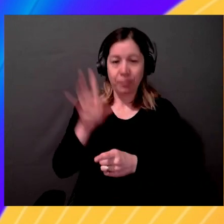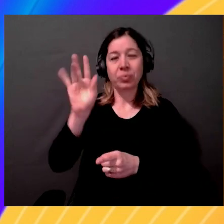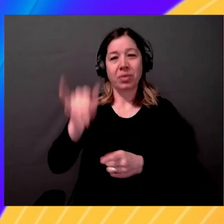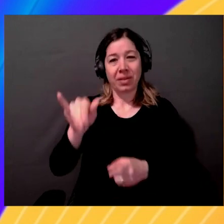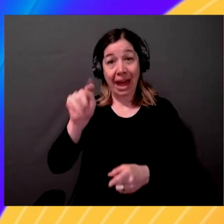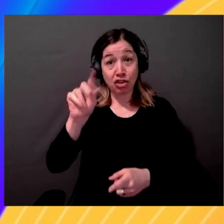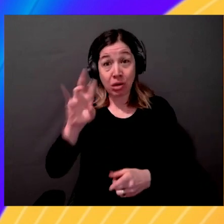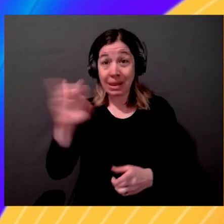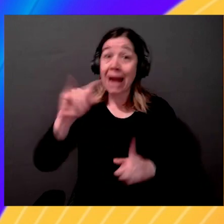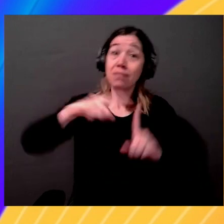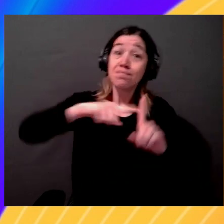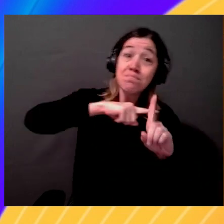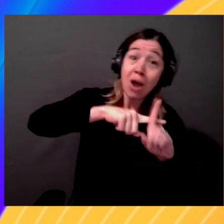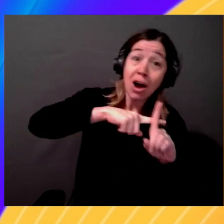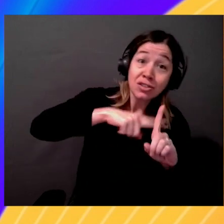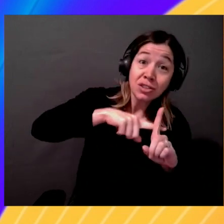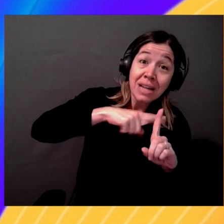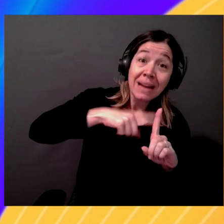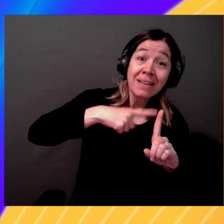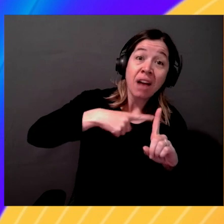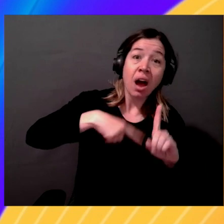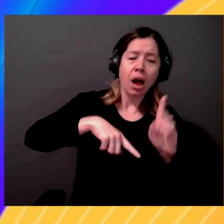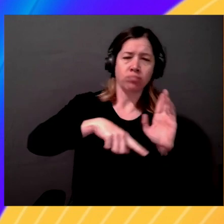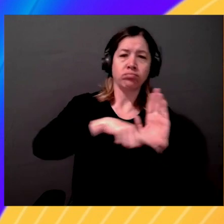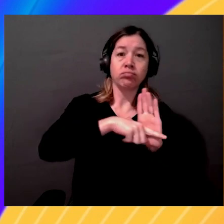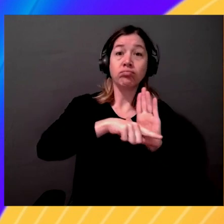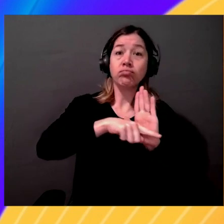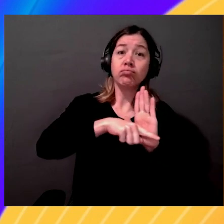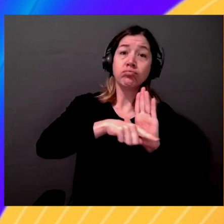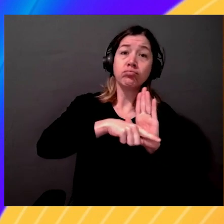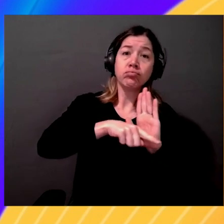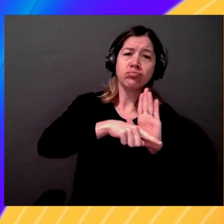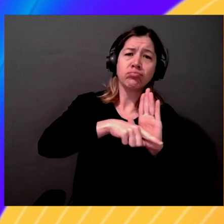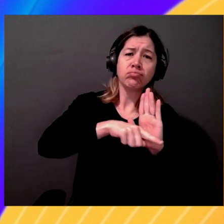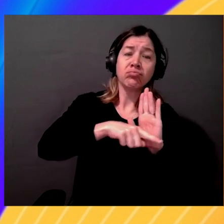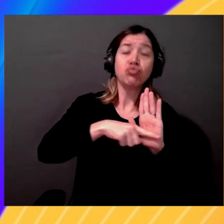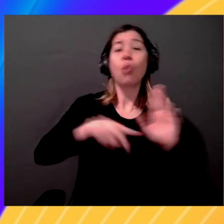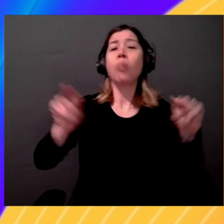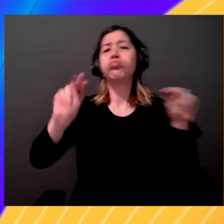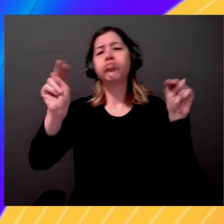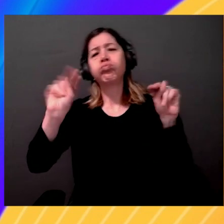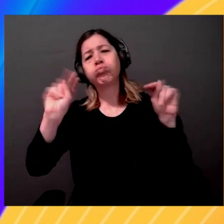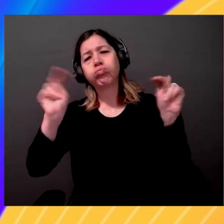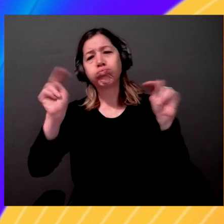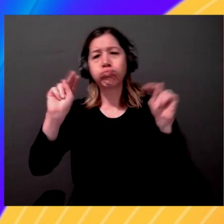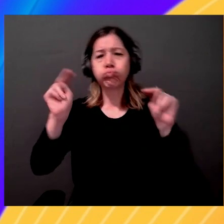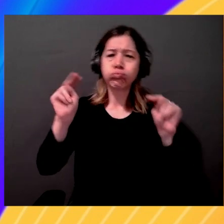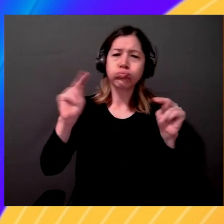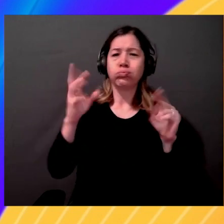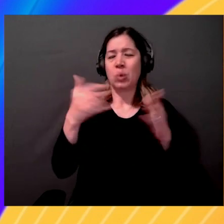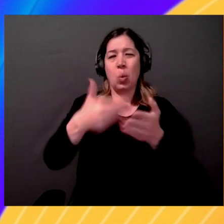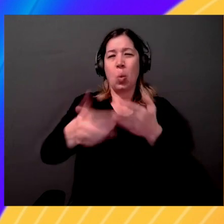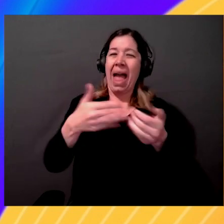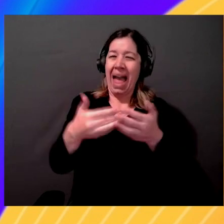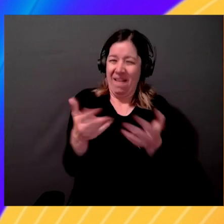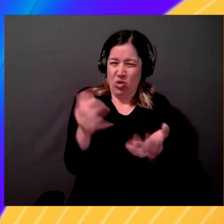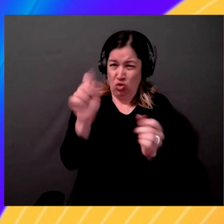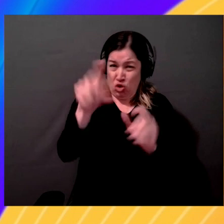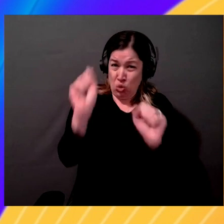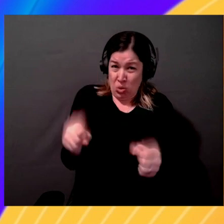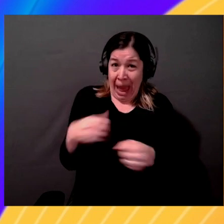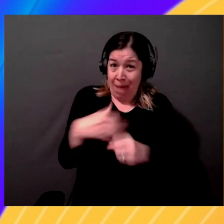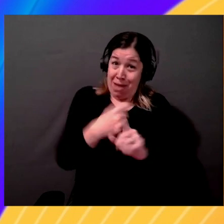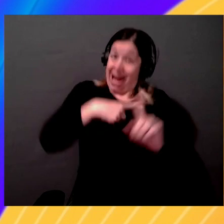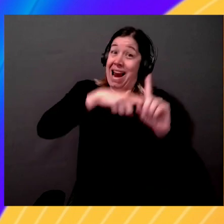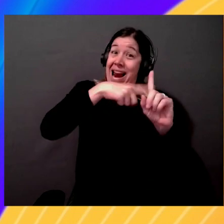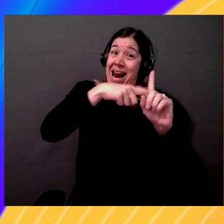negative, neutral. Passive, active. So can it detect a question within a statement? It can. Okay. So without a